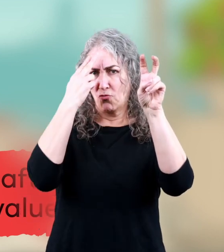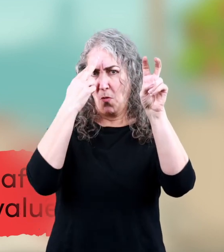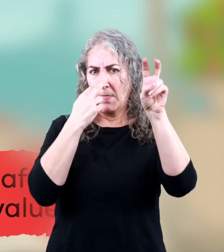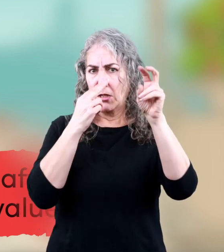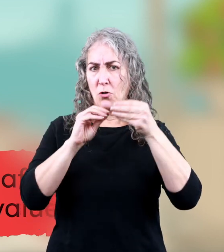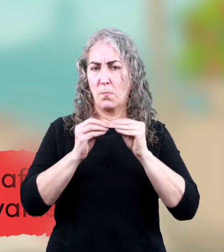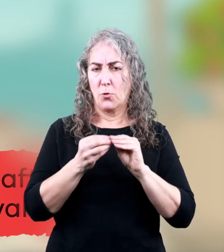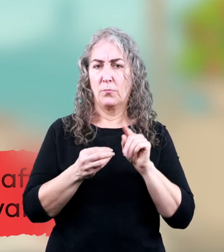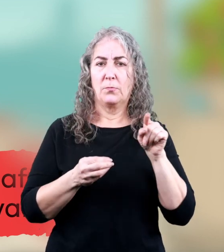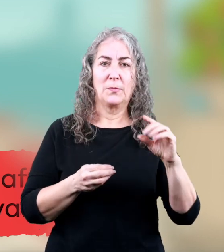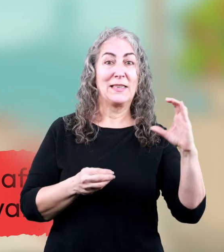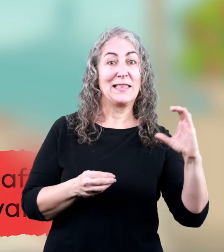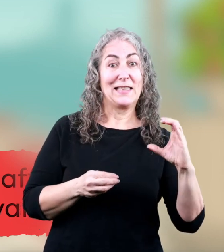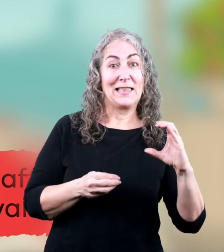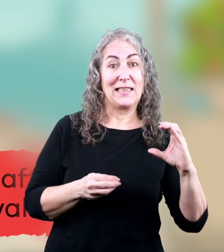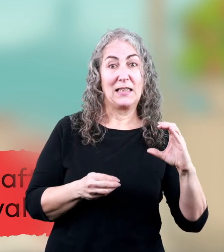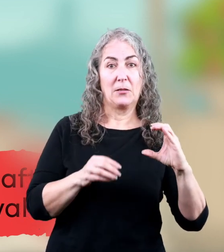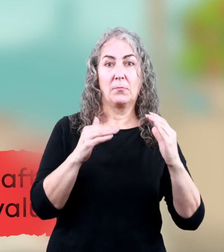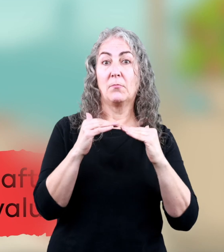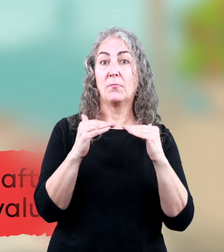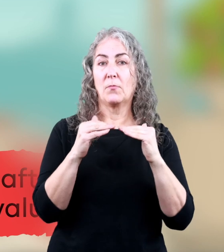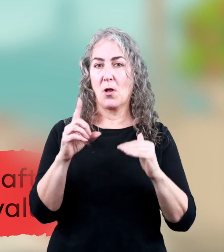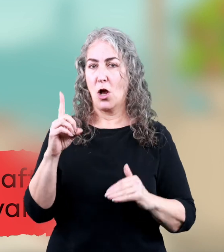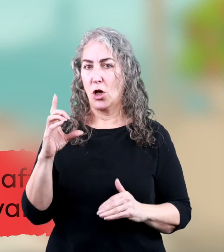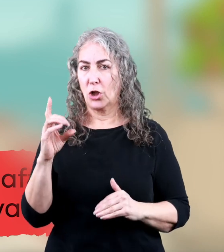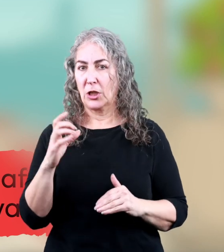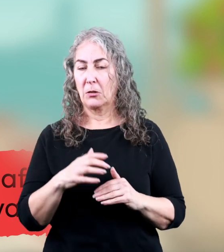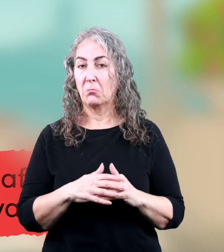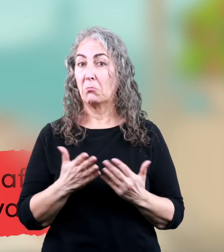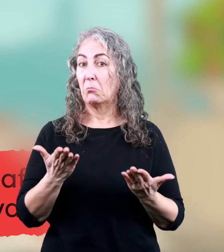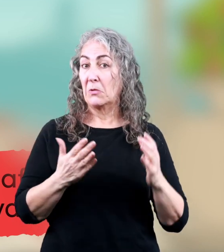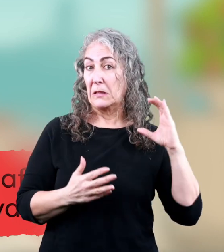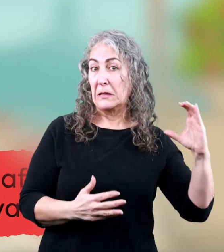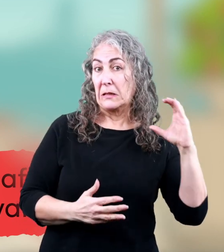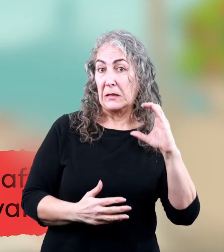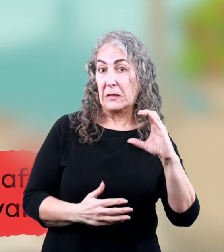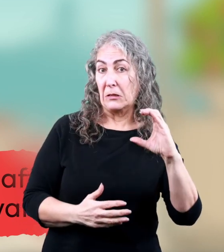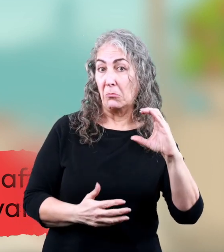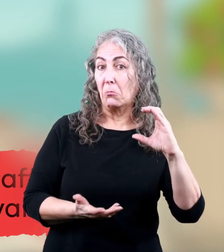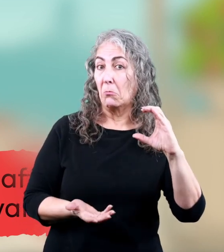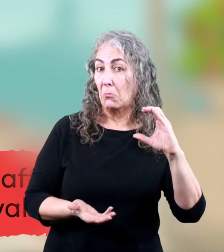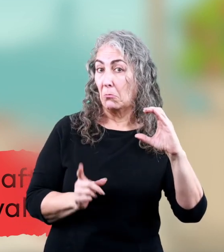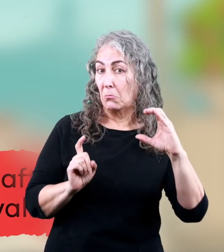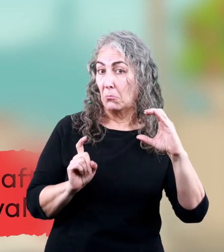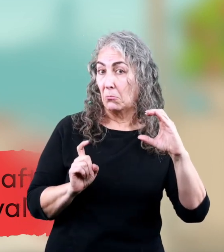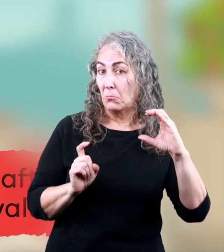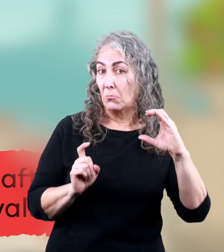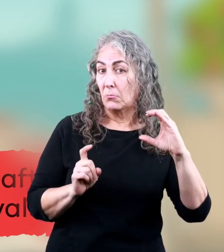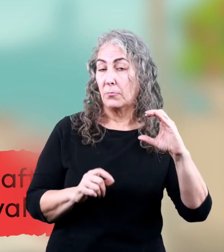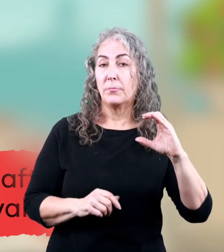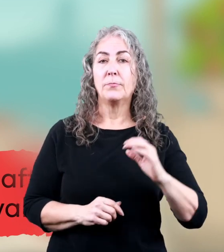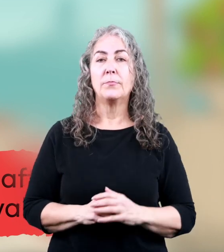We know the Roman numeral c equals 100. So, two c's equals,